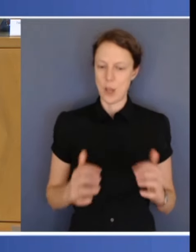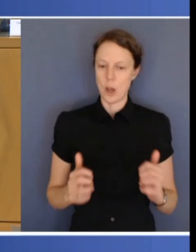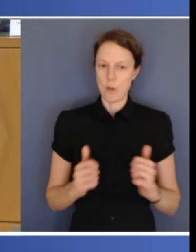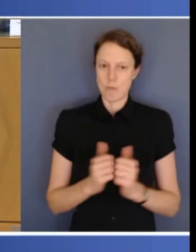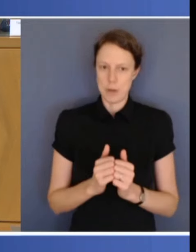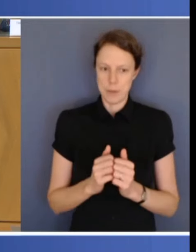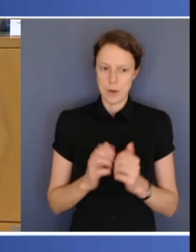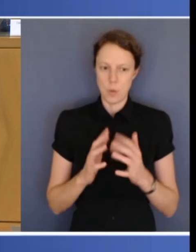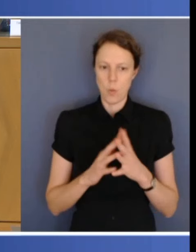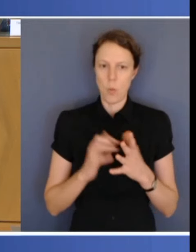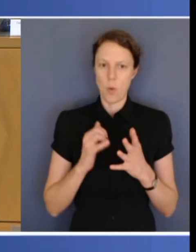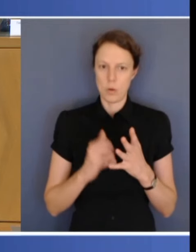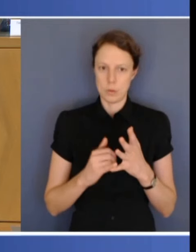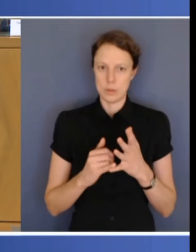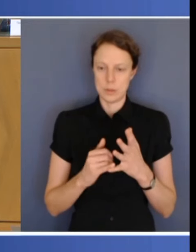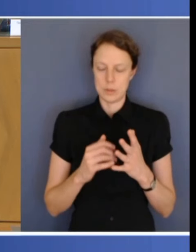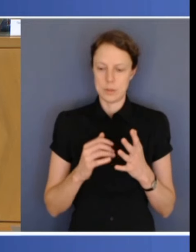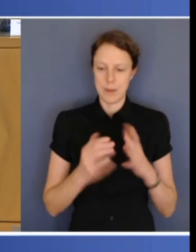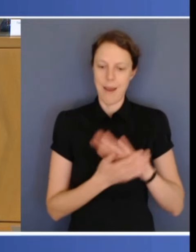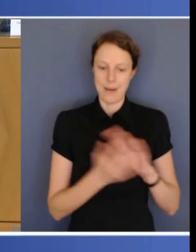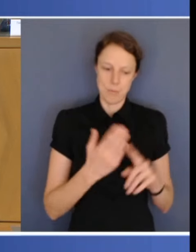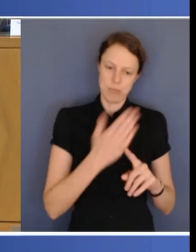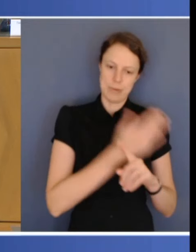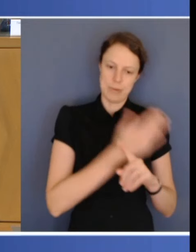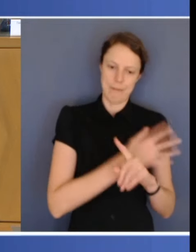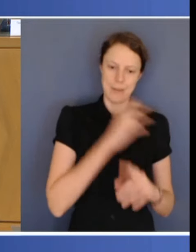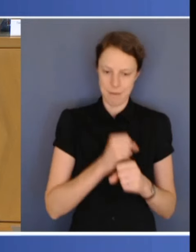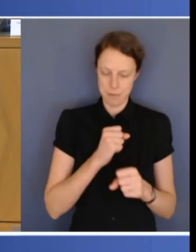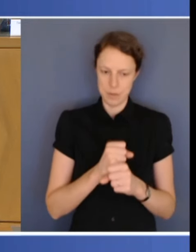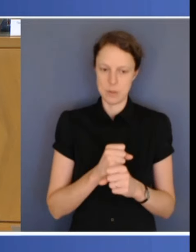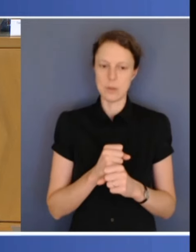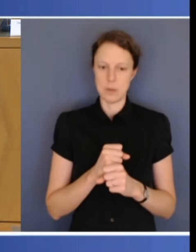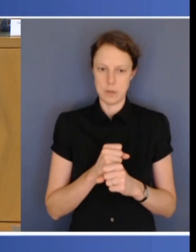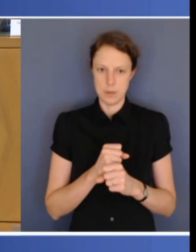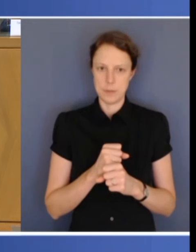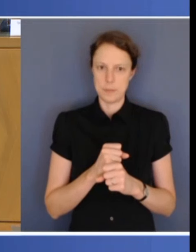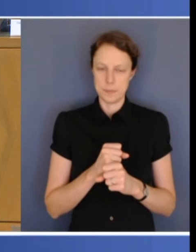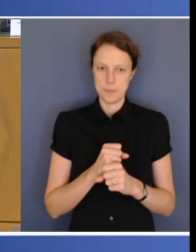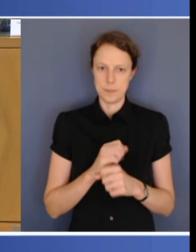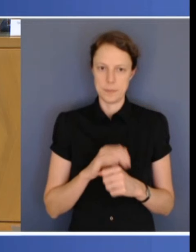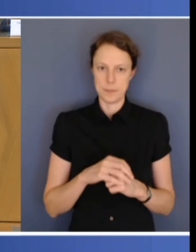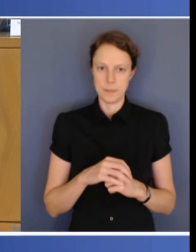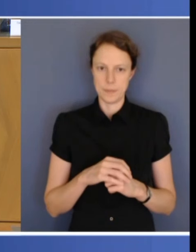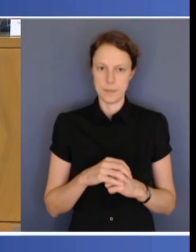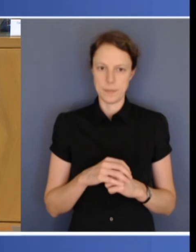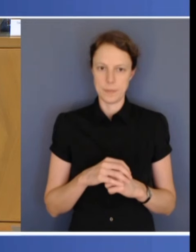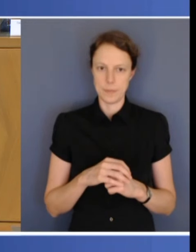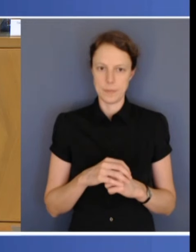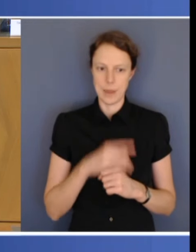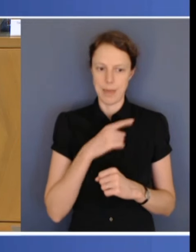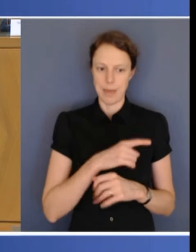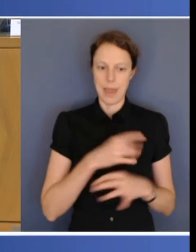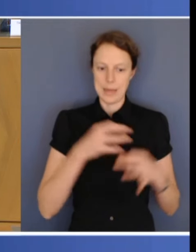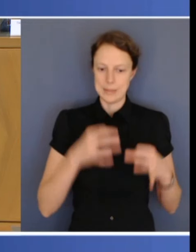reached by the former government to not extend, and it's one that my government has said that we